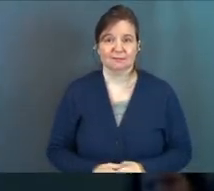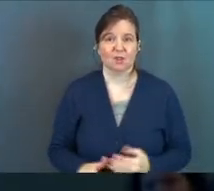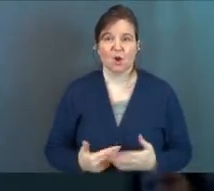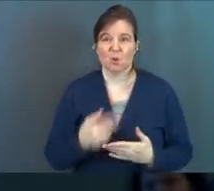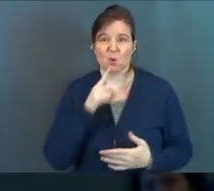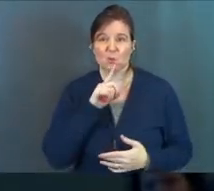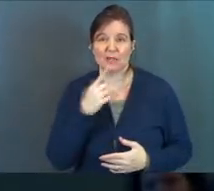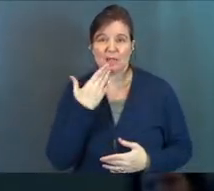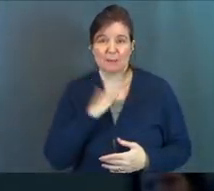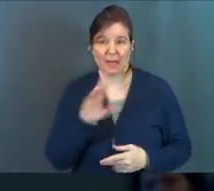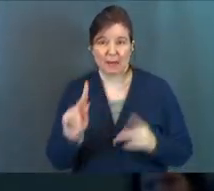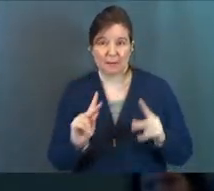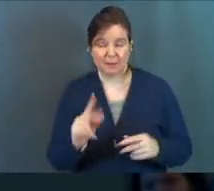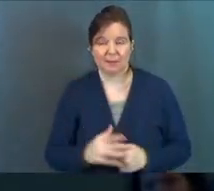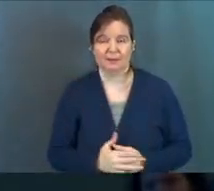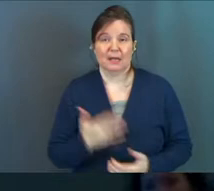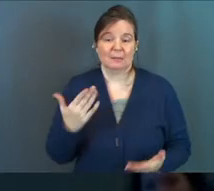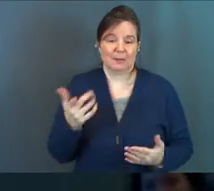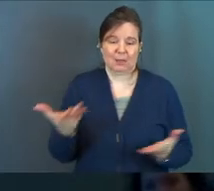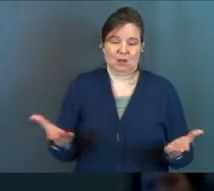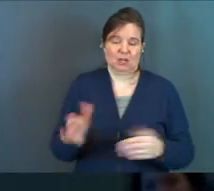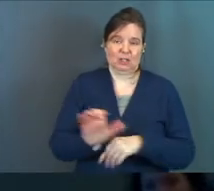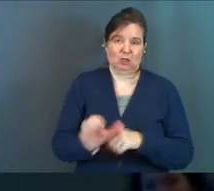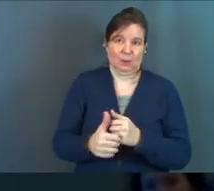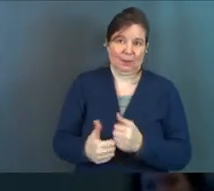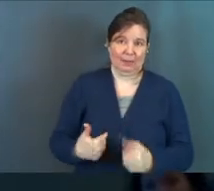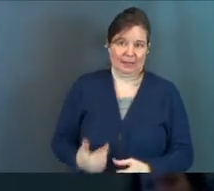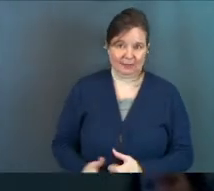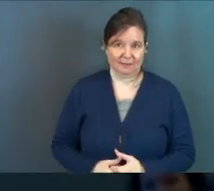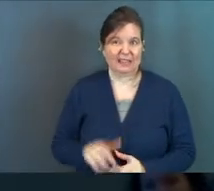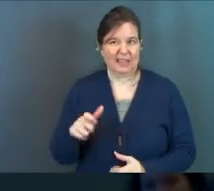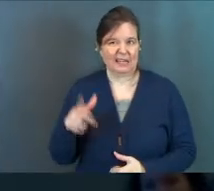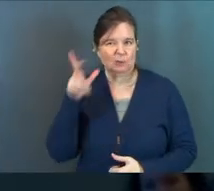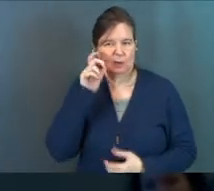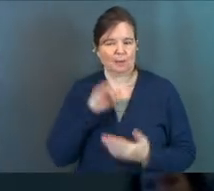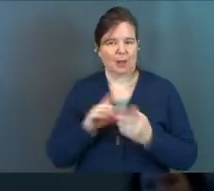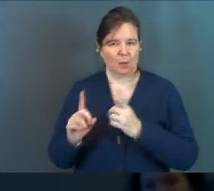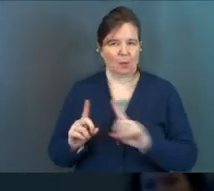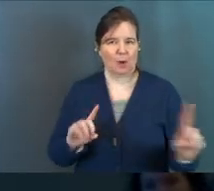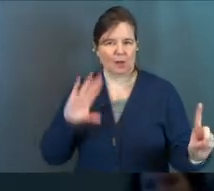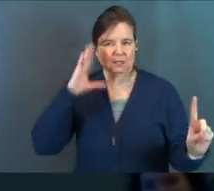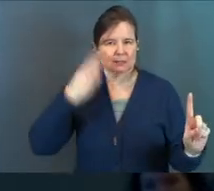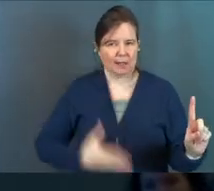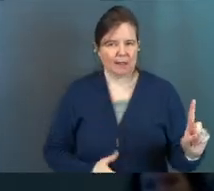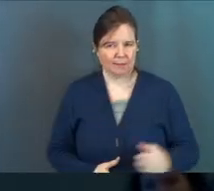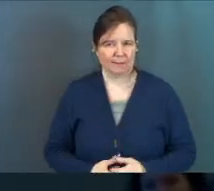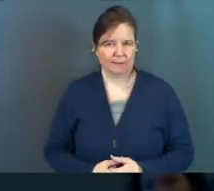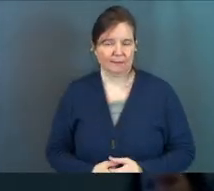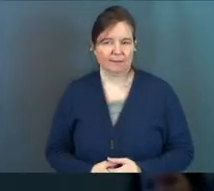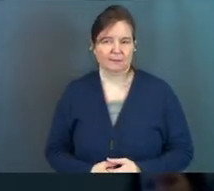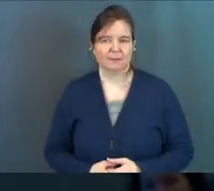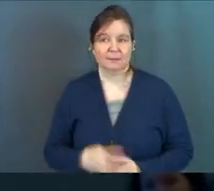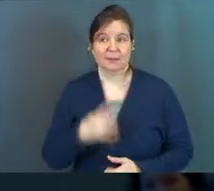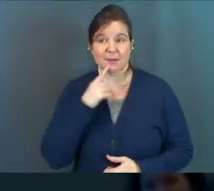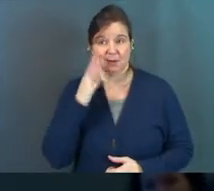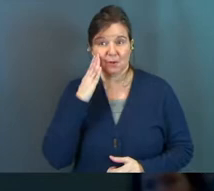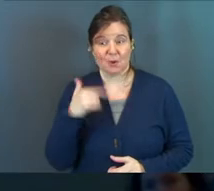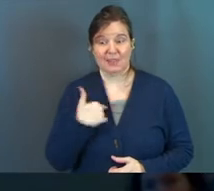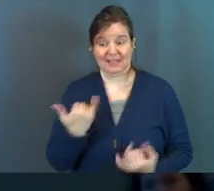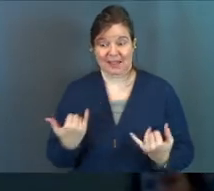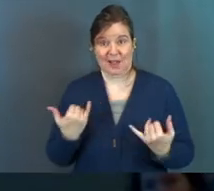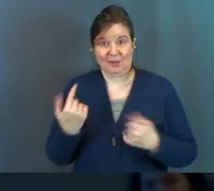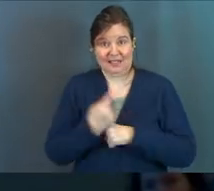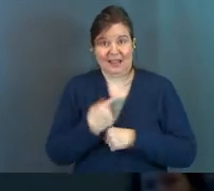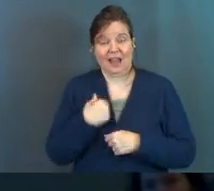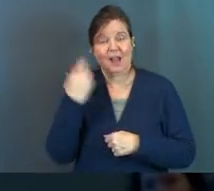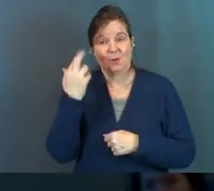All those really bad people, maybe they're here in church with me. They need to hear about the prodigal son. And they said, you know what? These